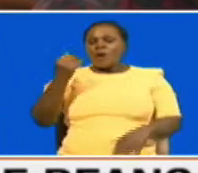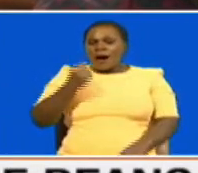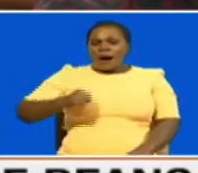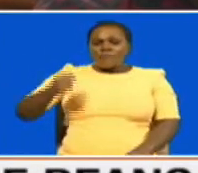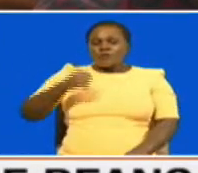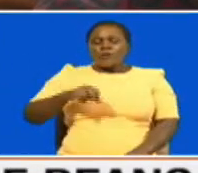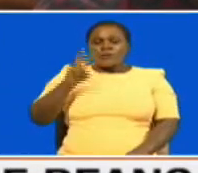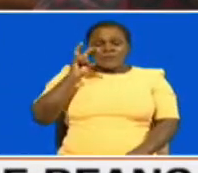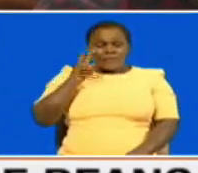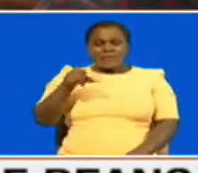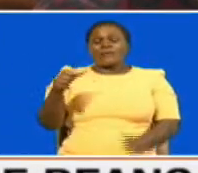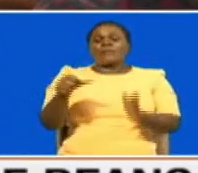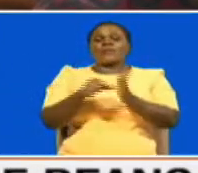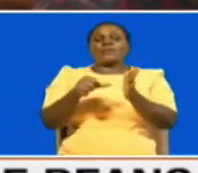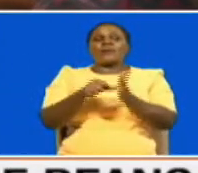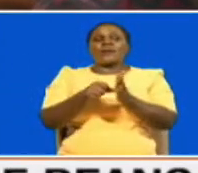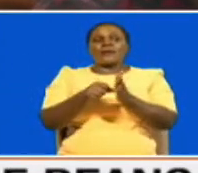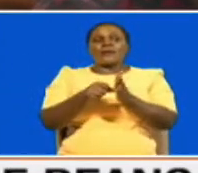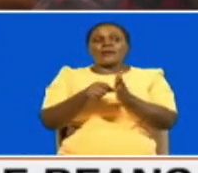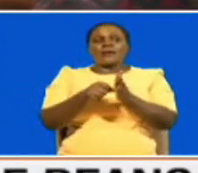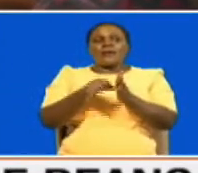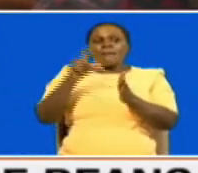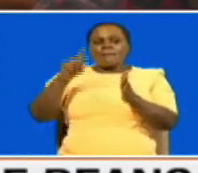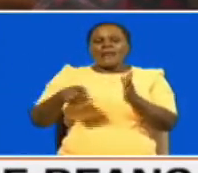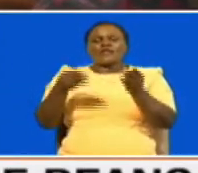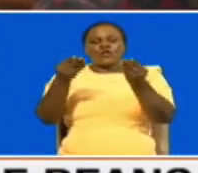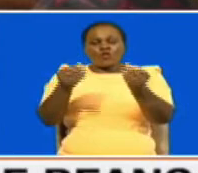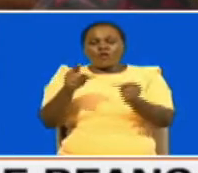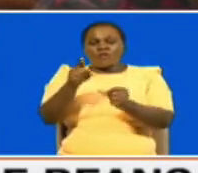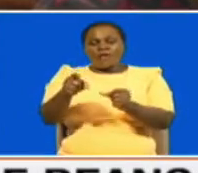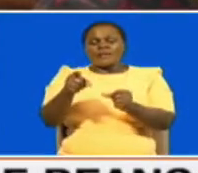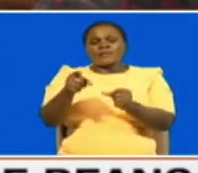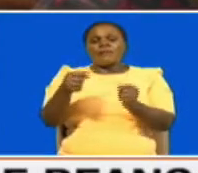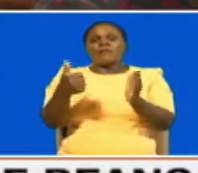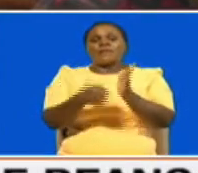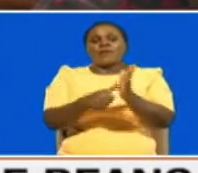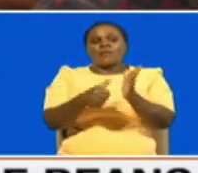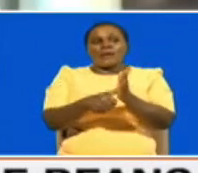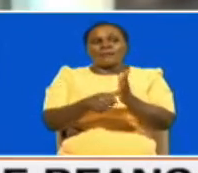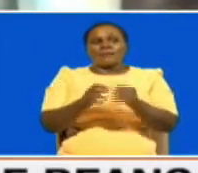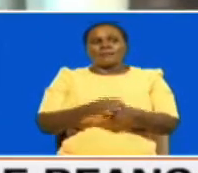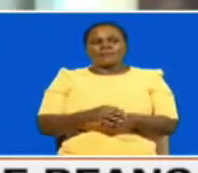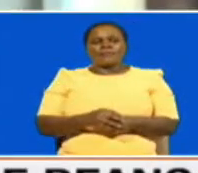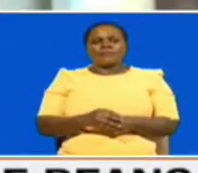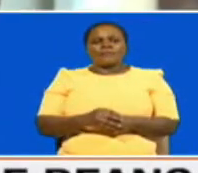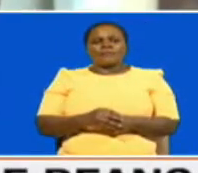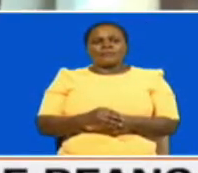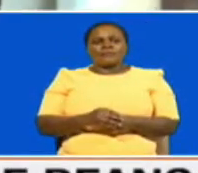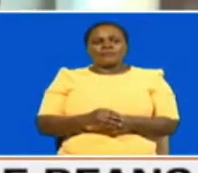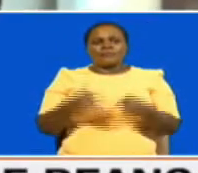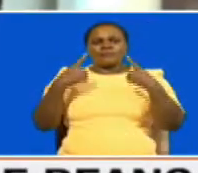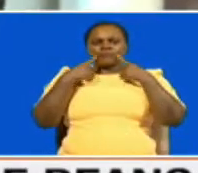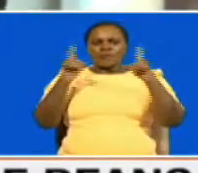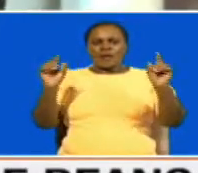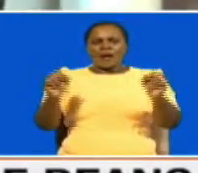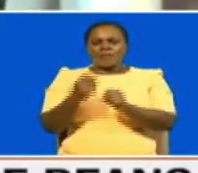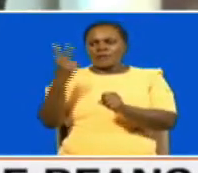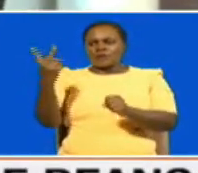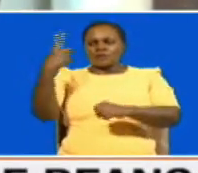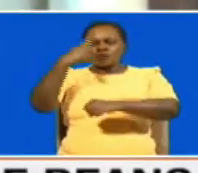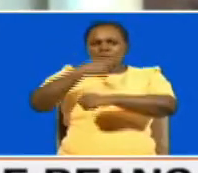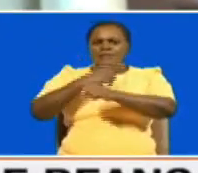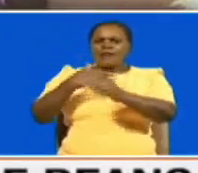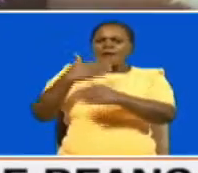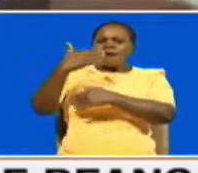have seen loopholes there and they utilize those loopholes to do certain things the revelations come just two